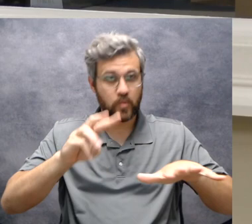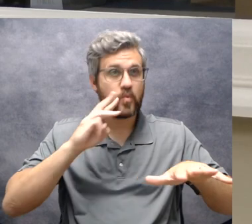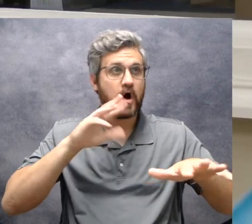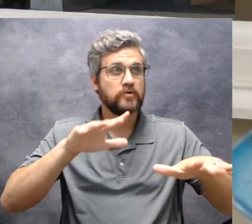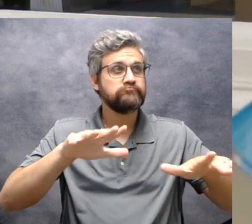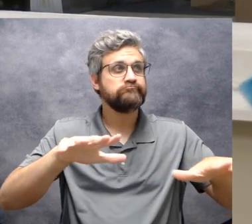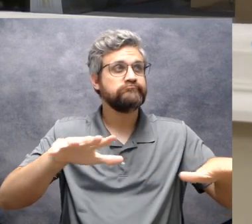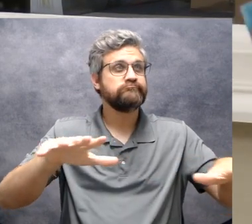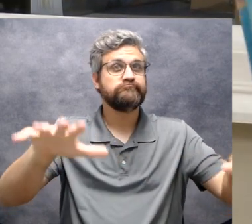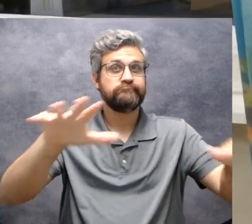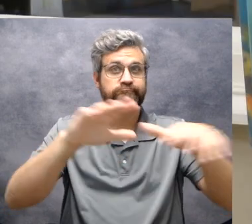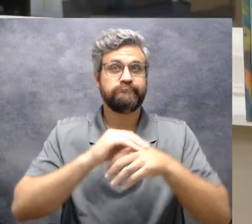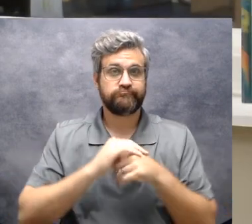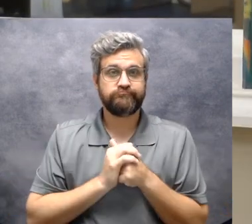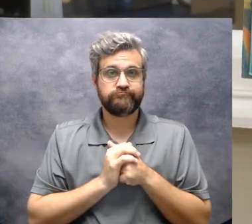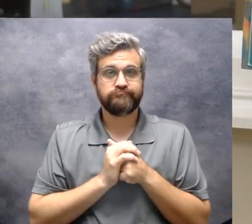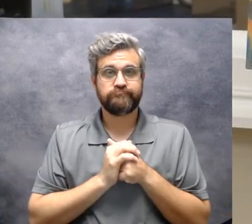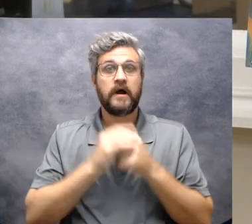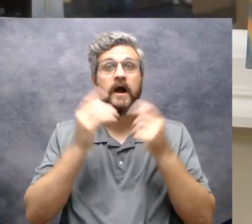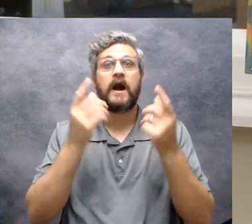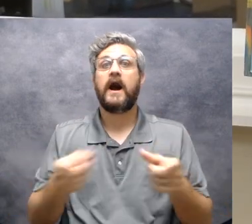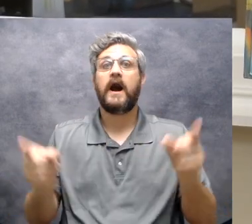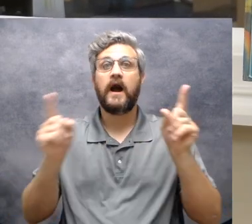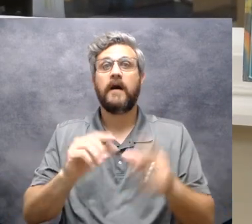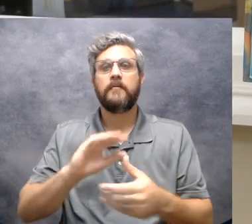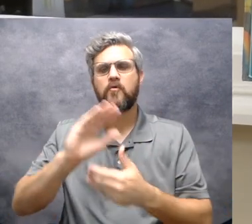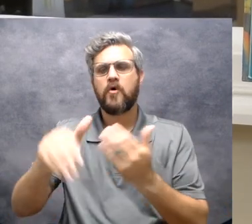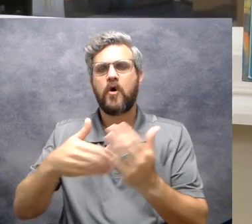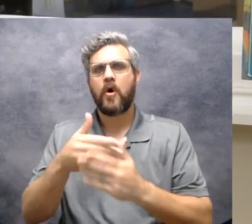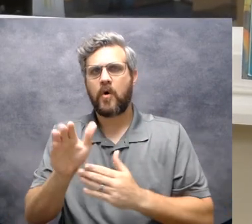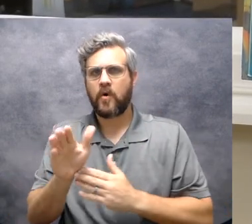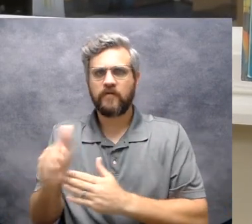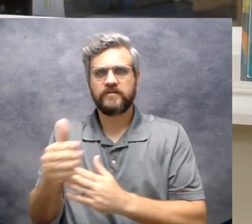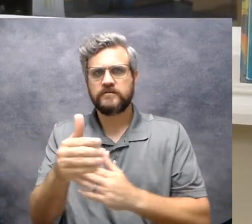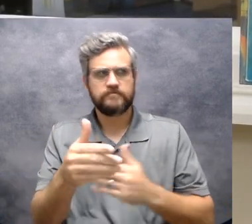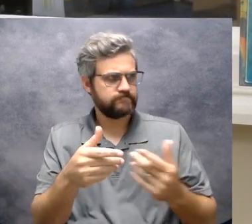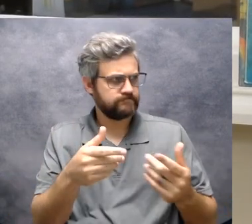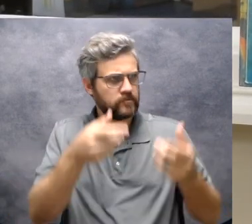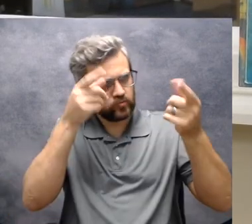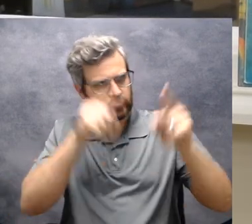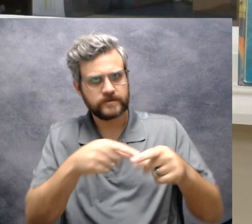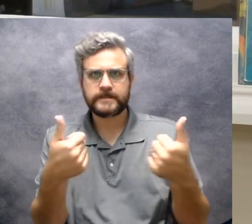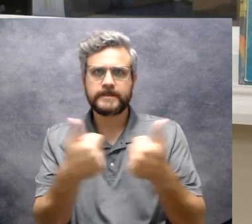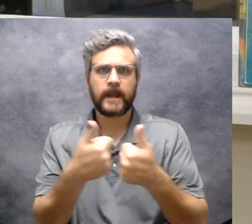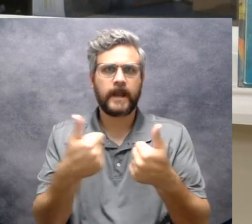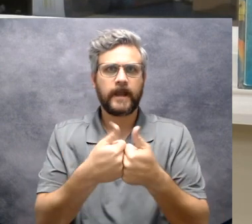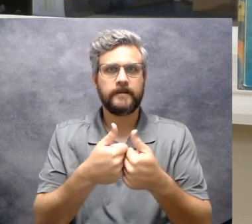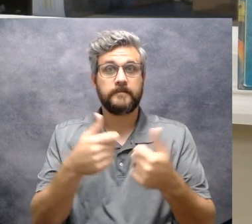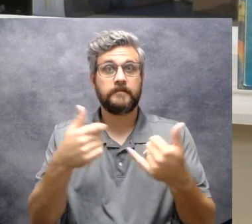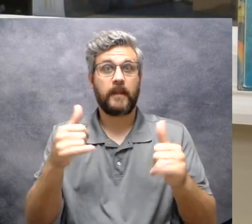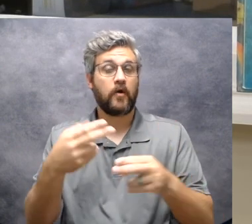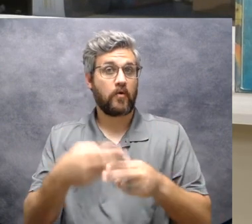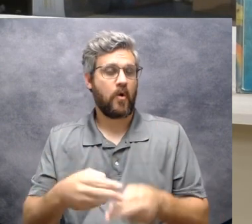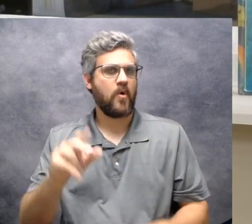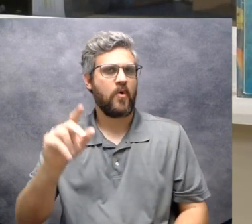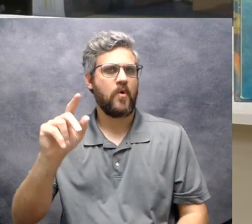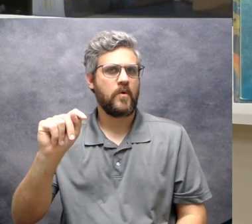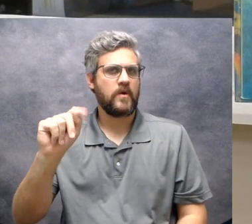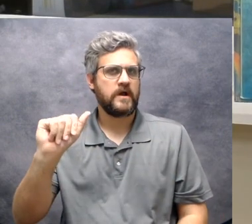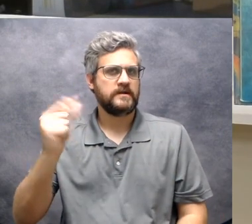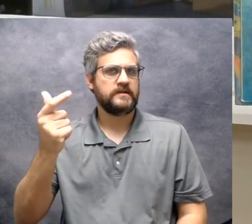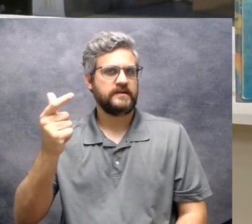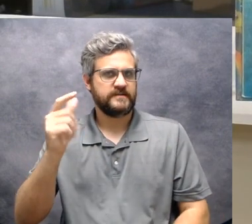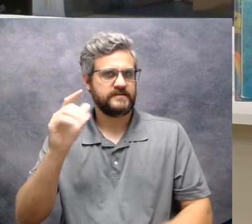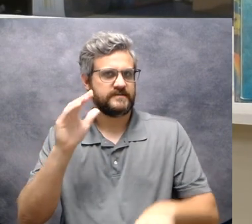So one day all the fish said, let's play tag. Big Al said, me